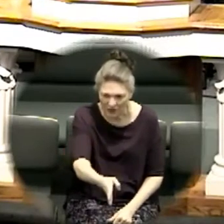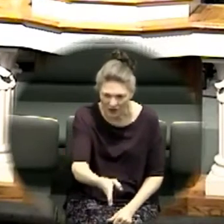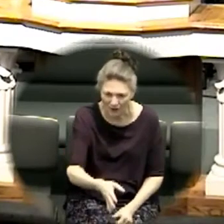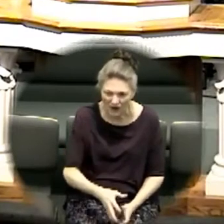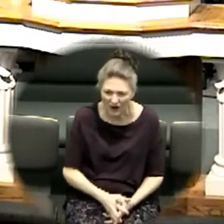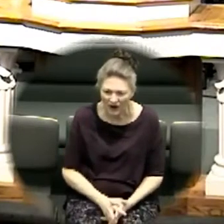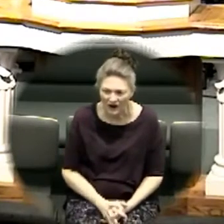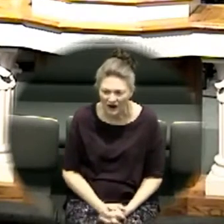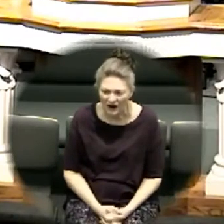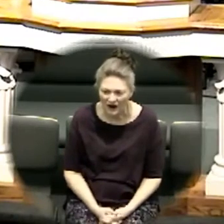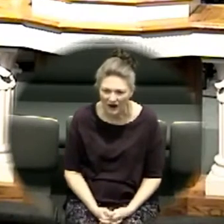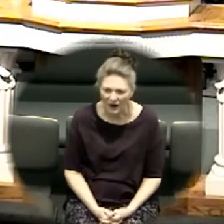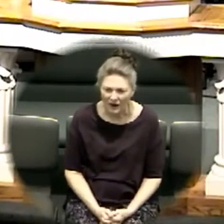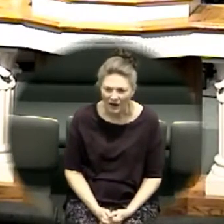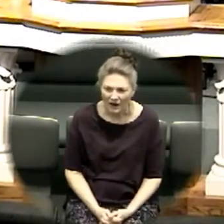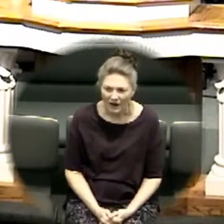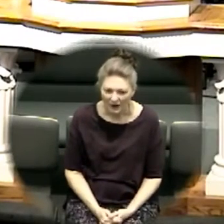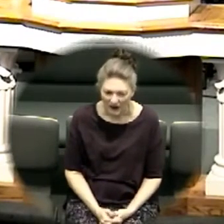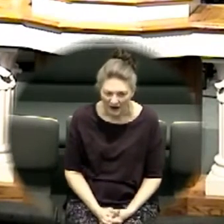forward